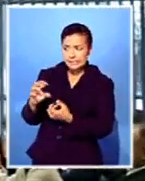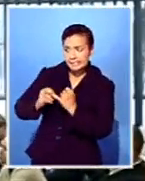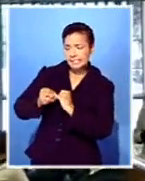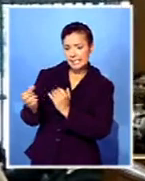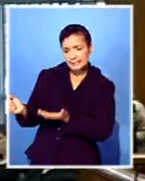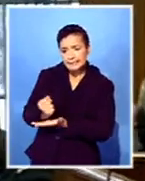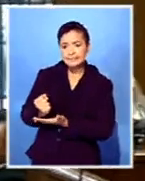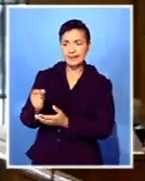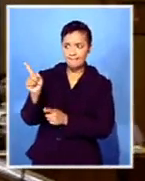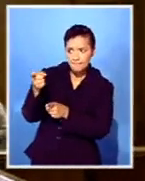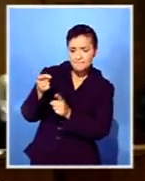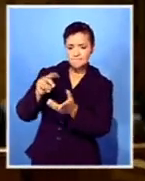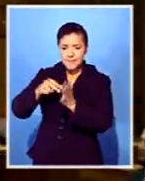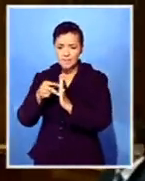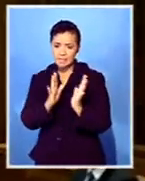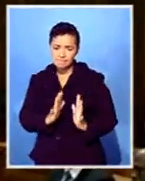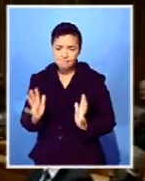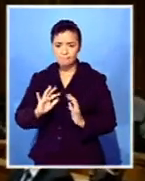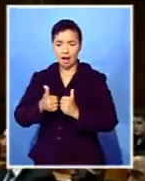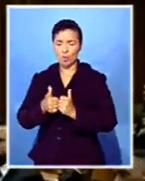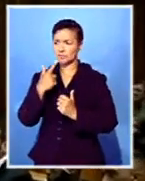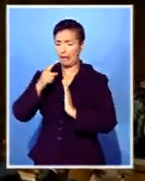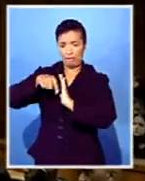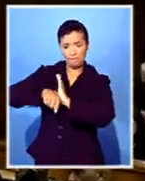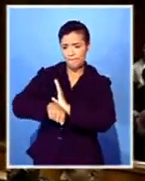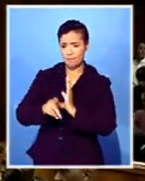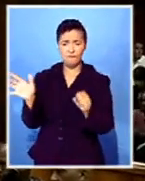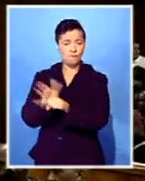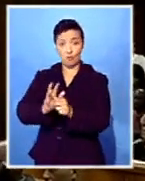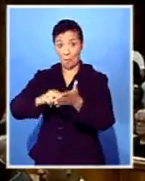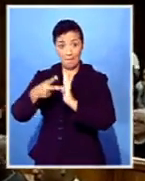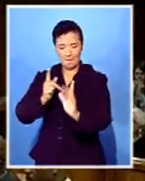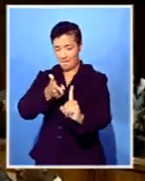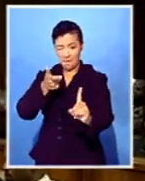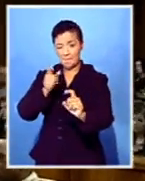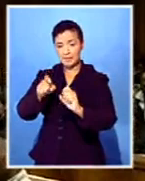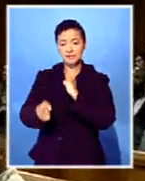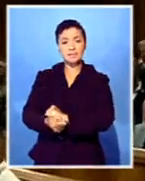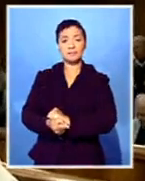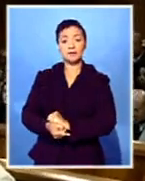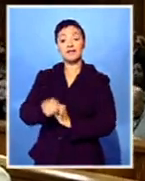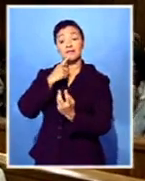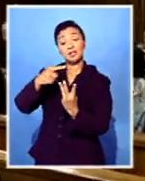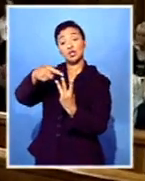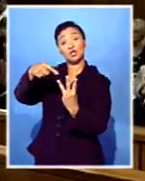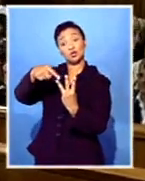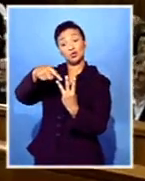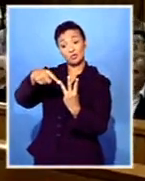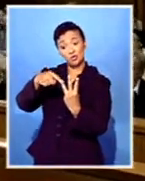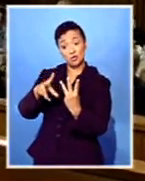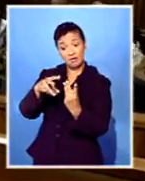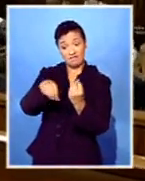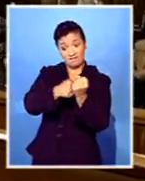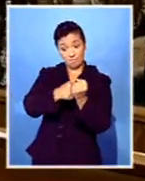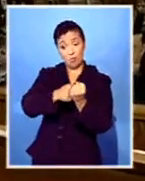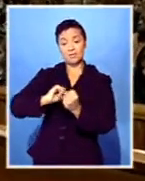and planning that went into the murder was unbelievable. The judge said the participation of Nenembe and Sibeko in the